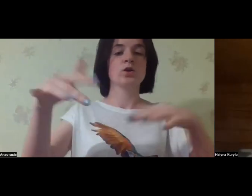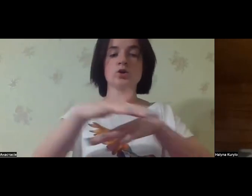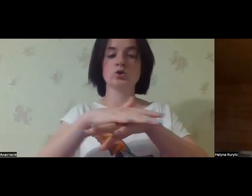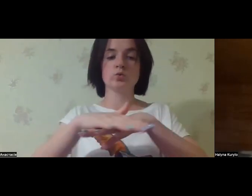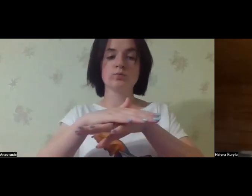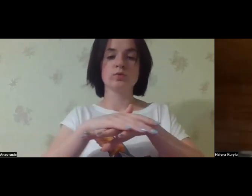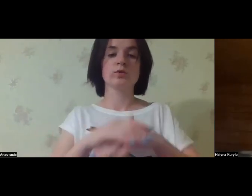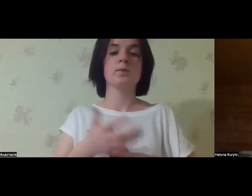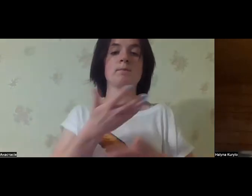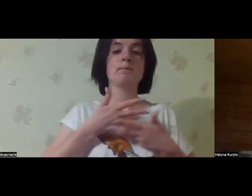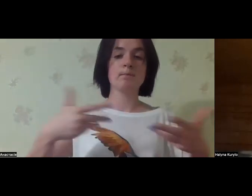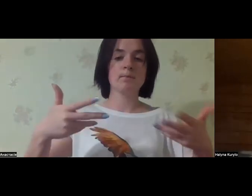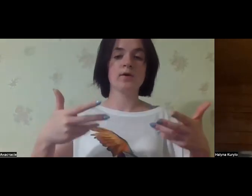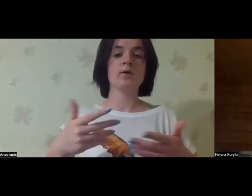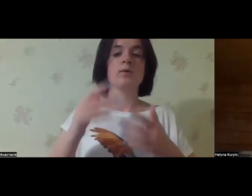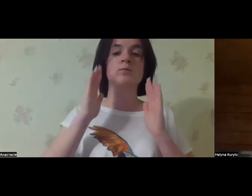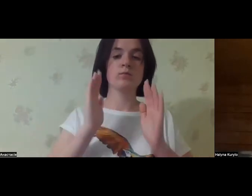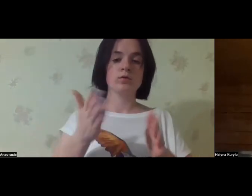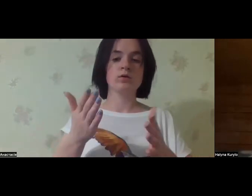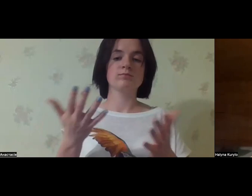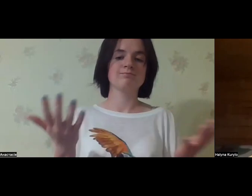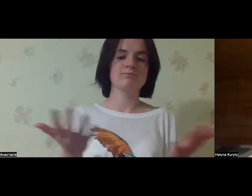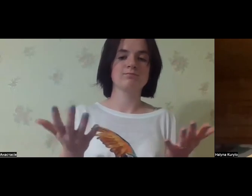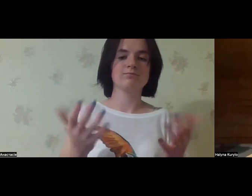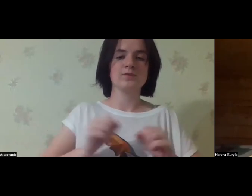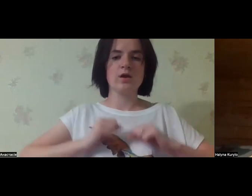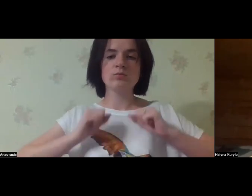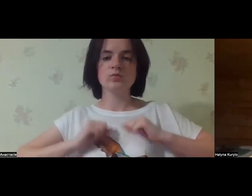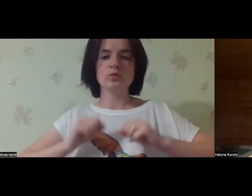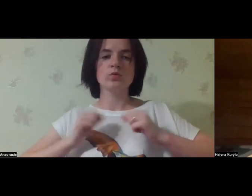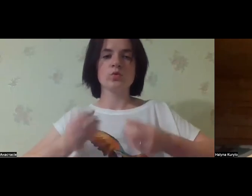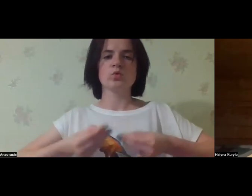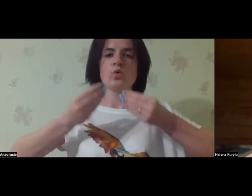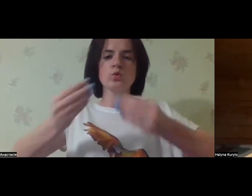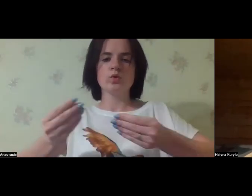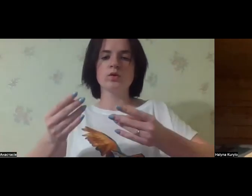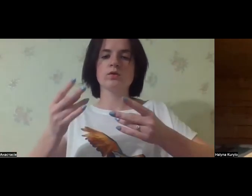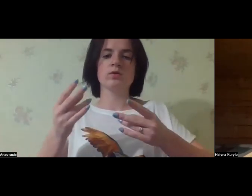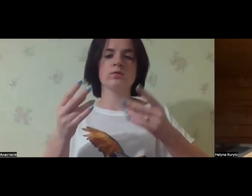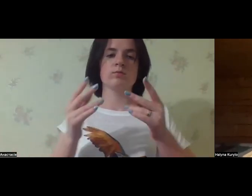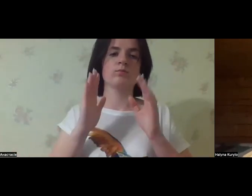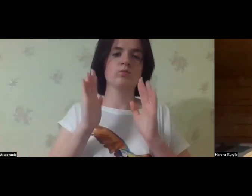that the rest of the society should be seeing that. We will be trying to